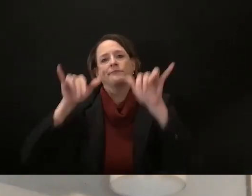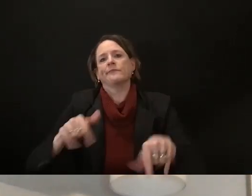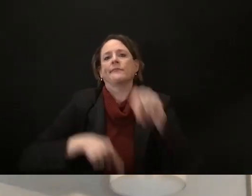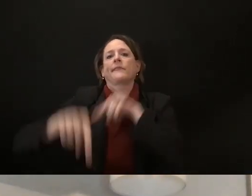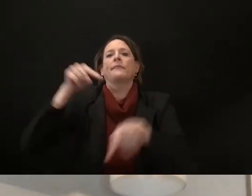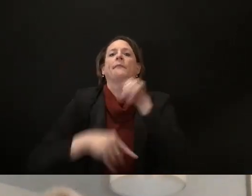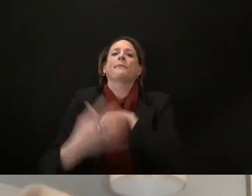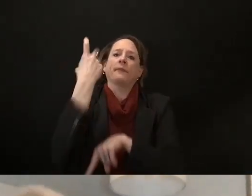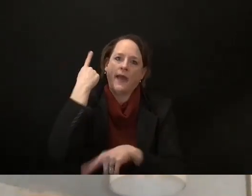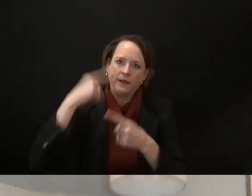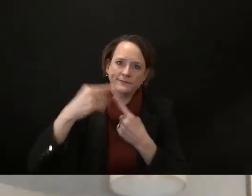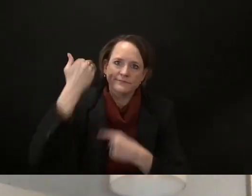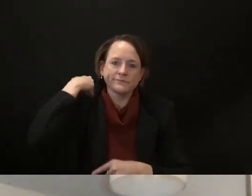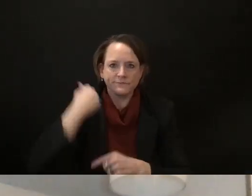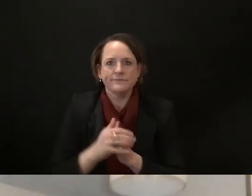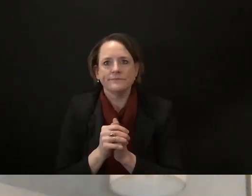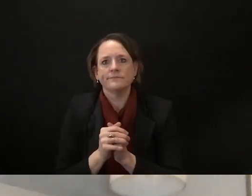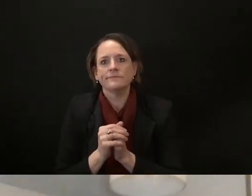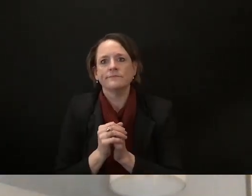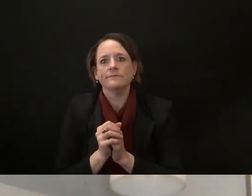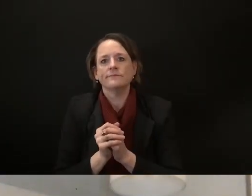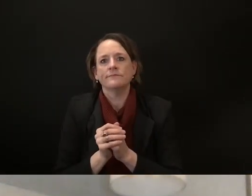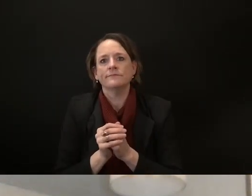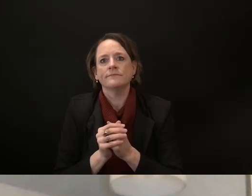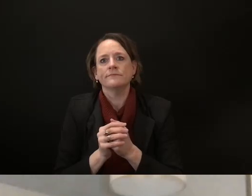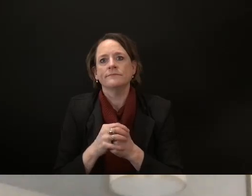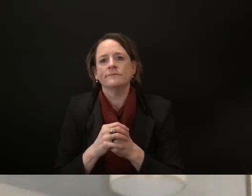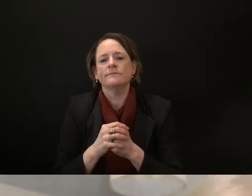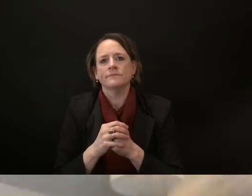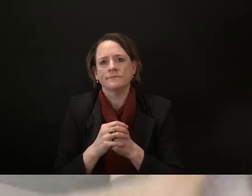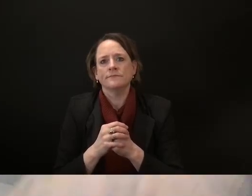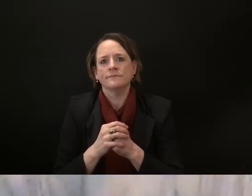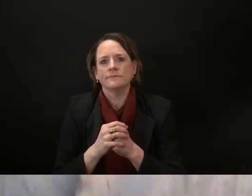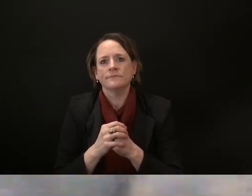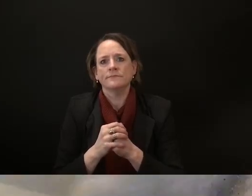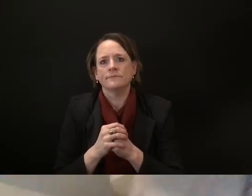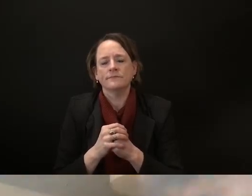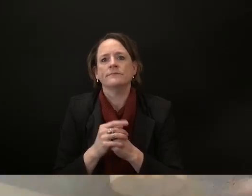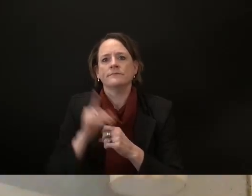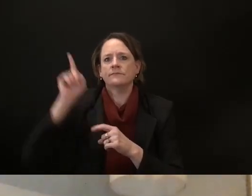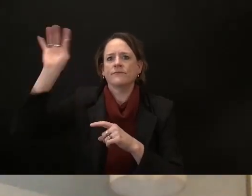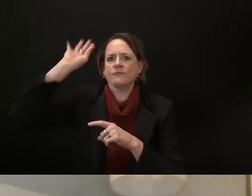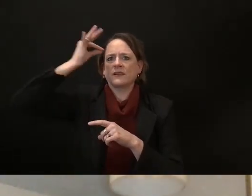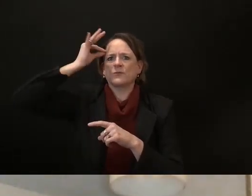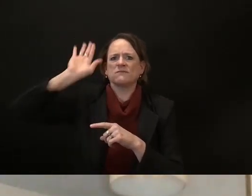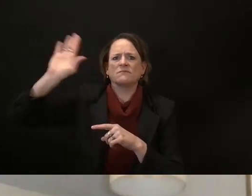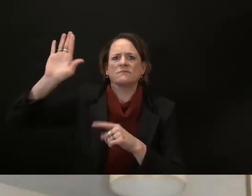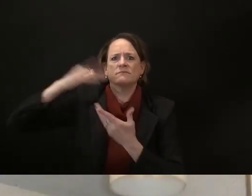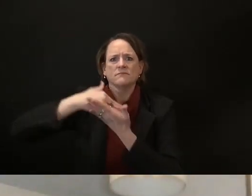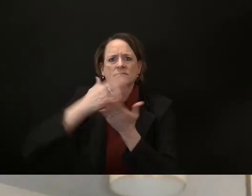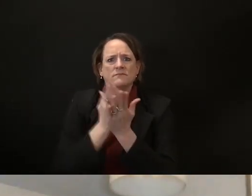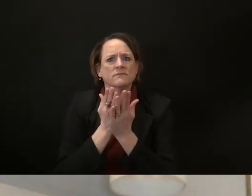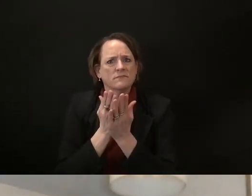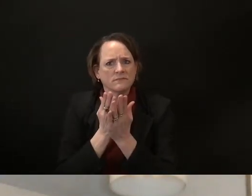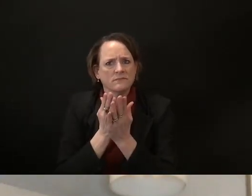so so there you go so february 16th is the the next day to watch for the uh what's happening in the senate what's happening with the uh the